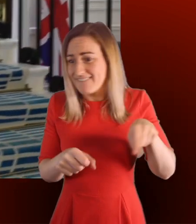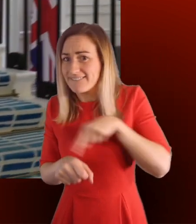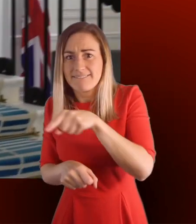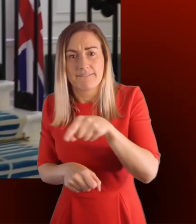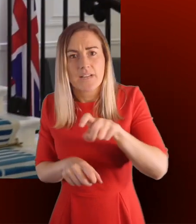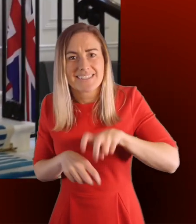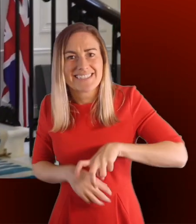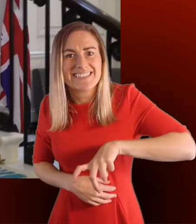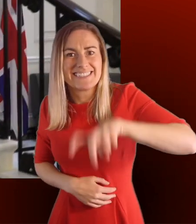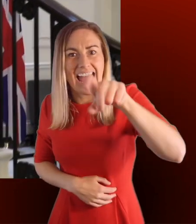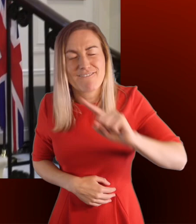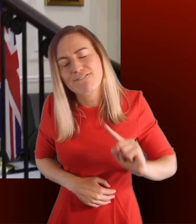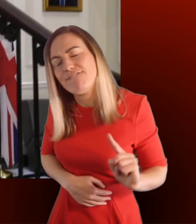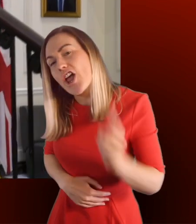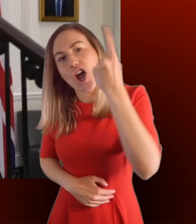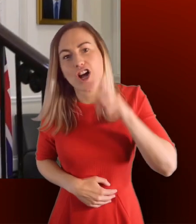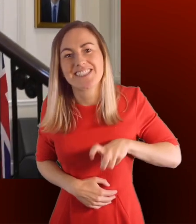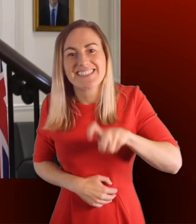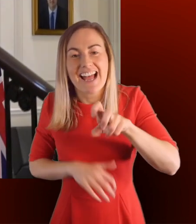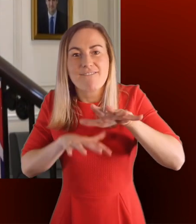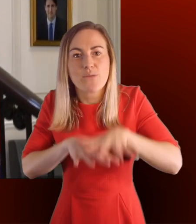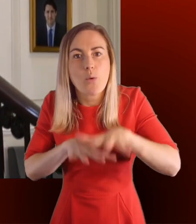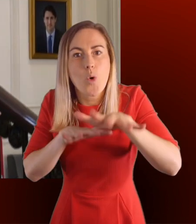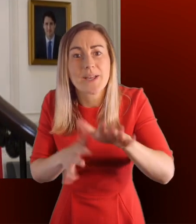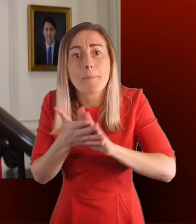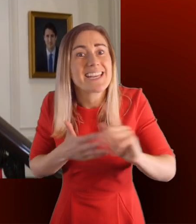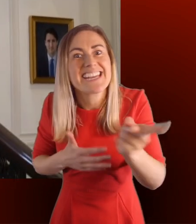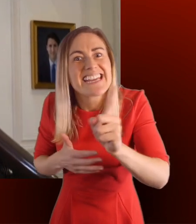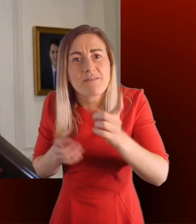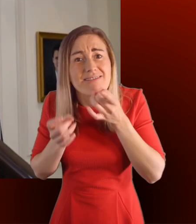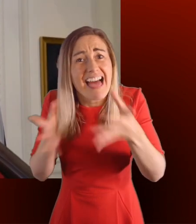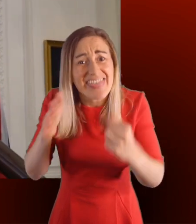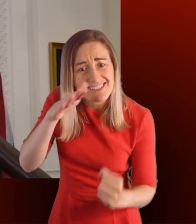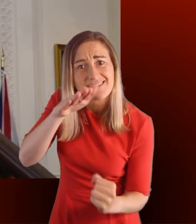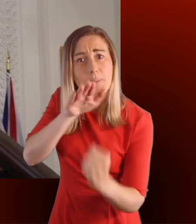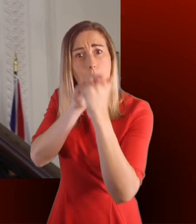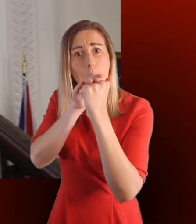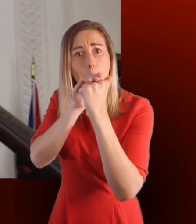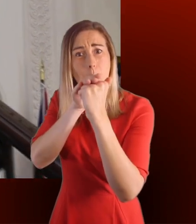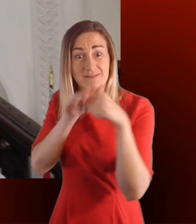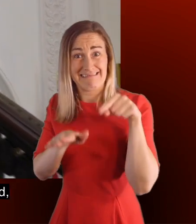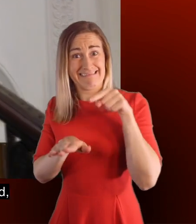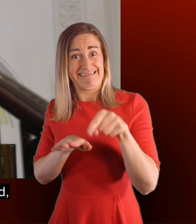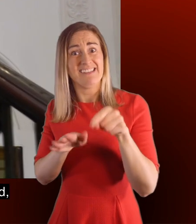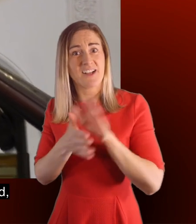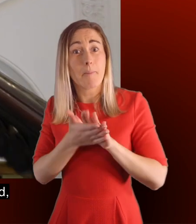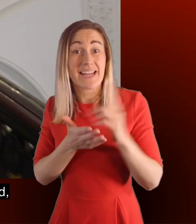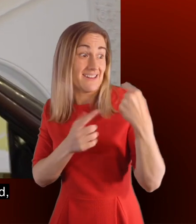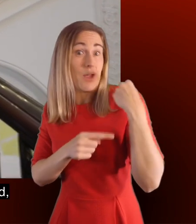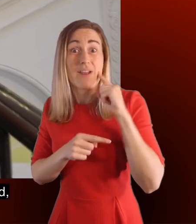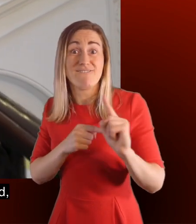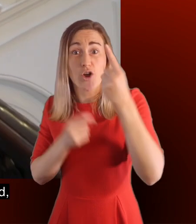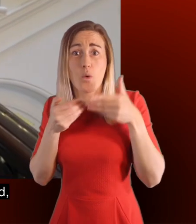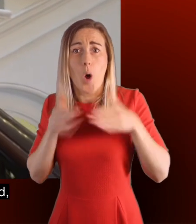one of the world's first floating staircases which means there's no visible support beam. Because of this when the building first